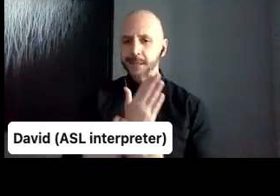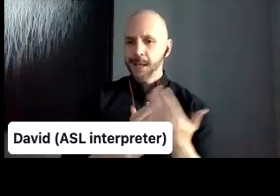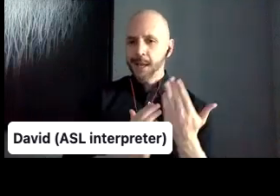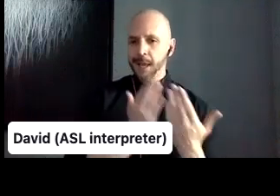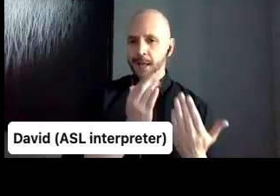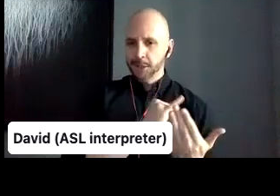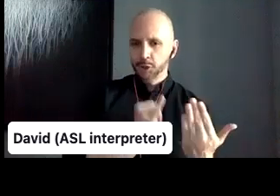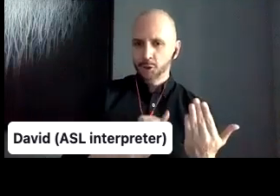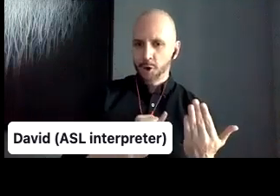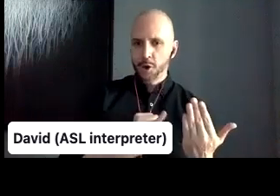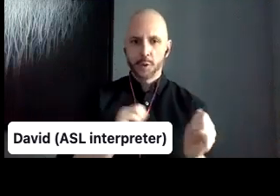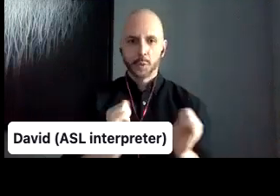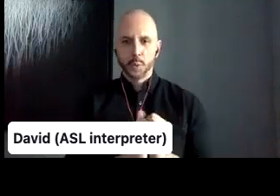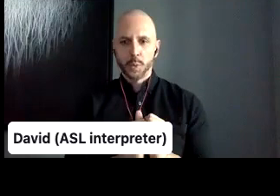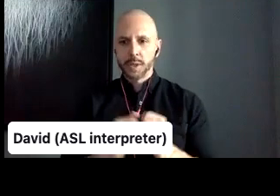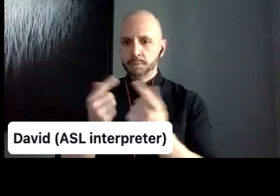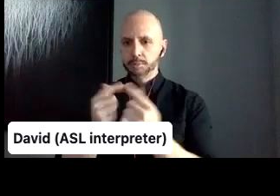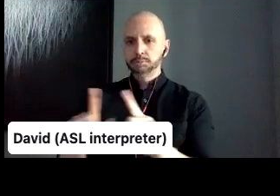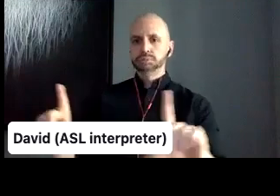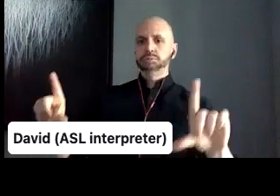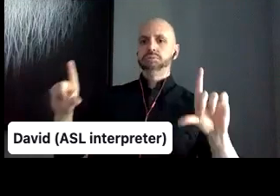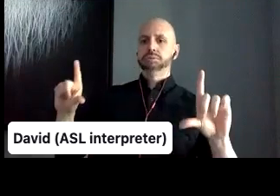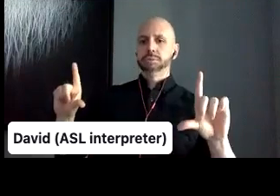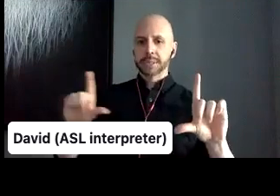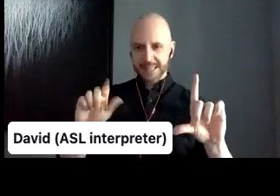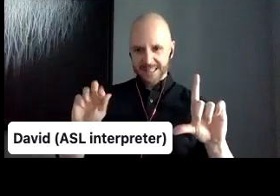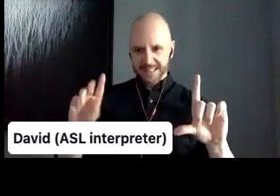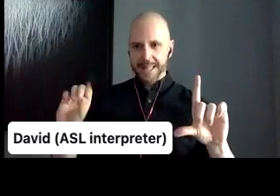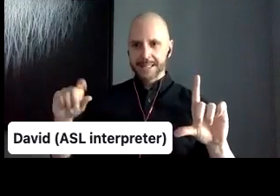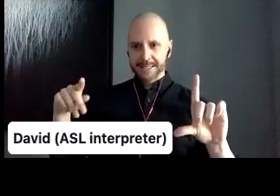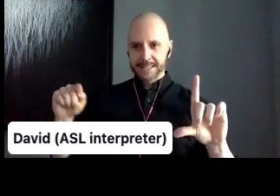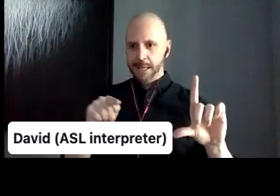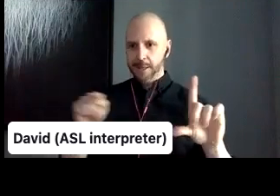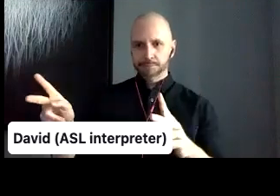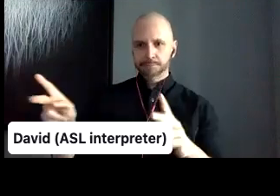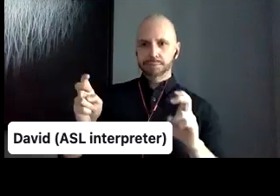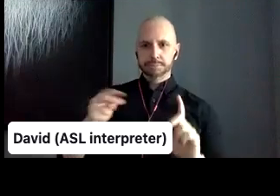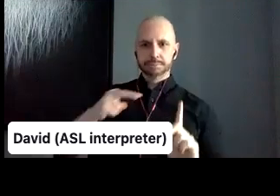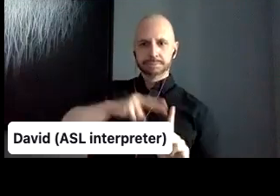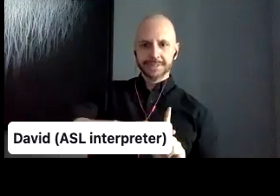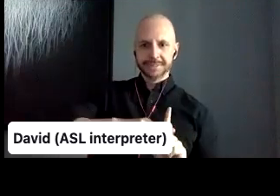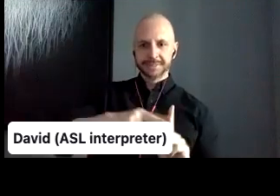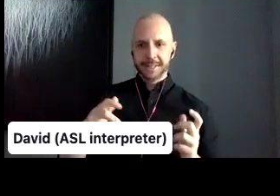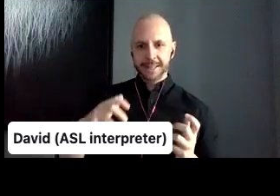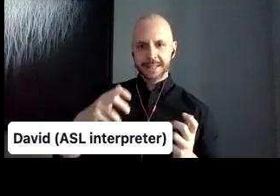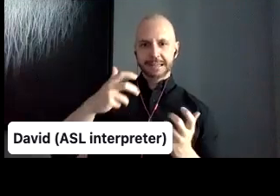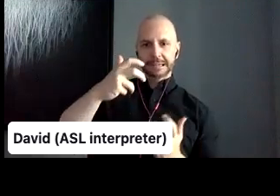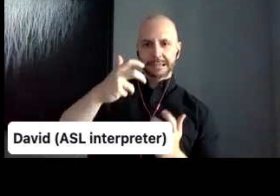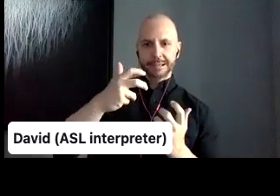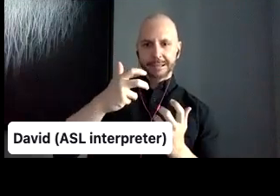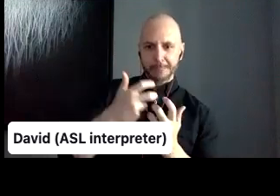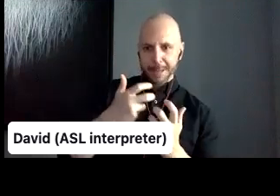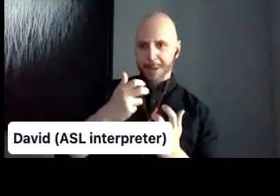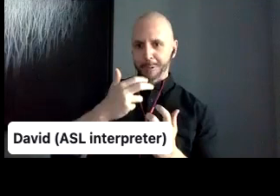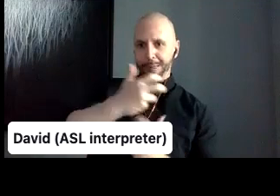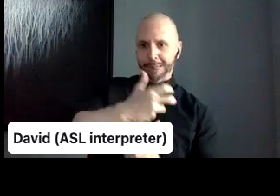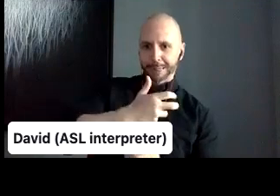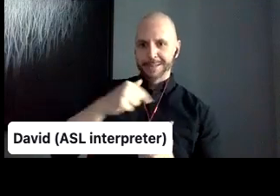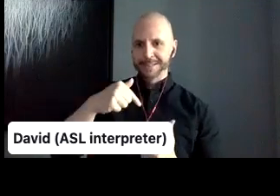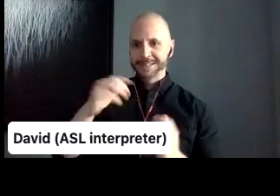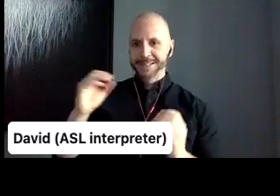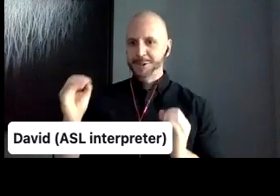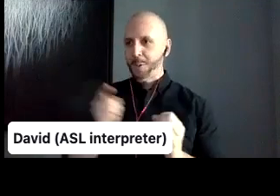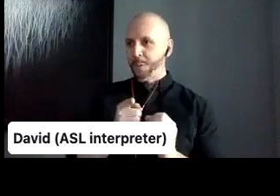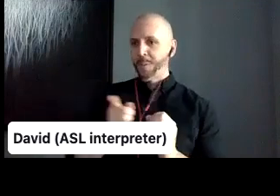landscape images that, yeah, maybe have no real connection to publishing, but like are